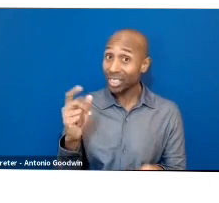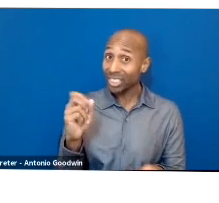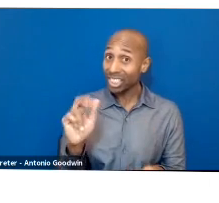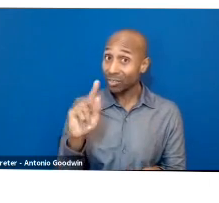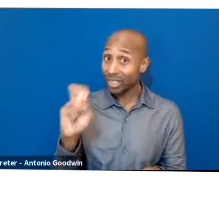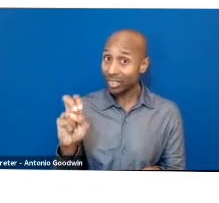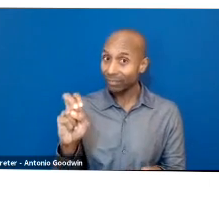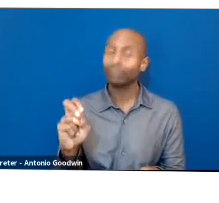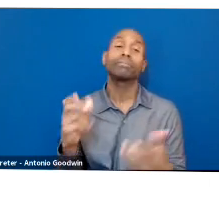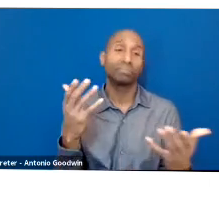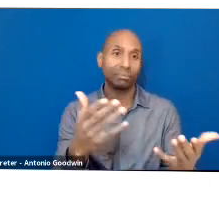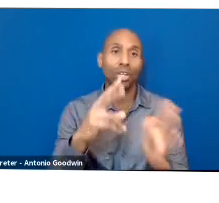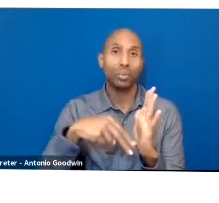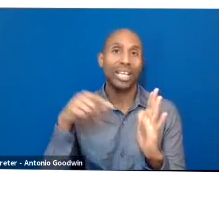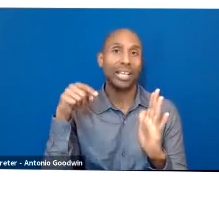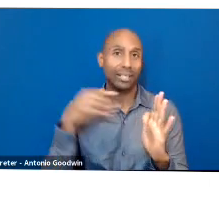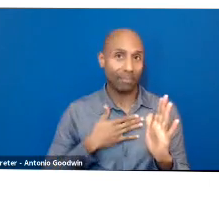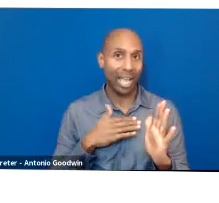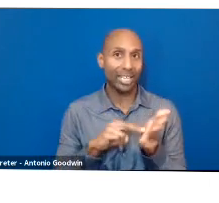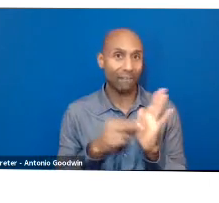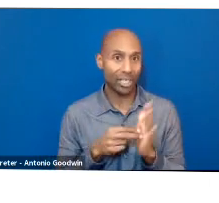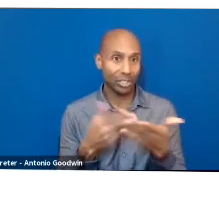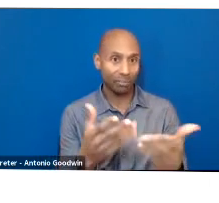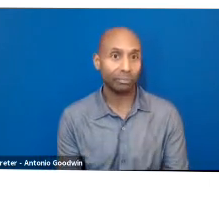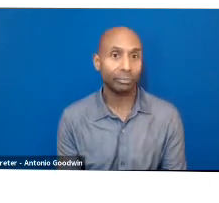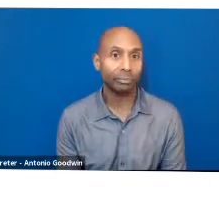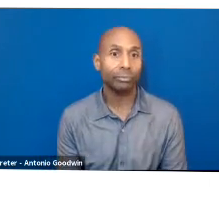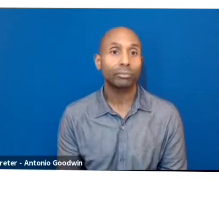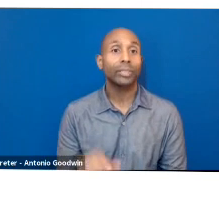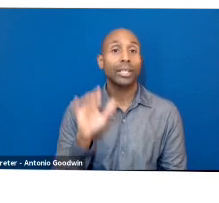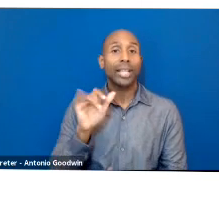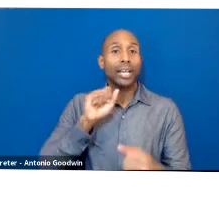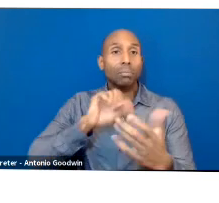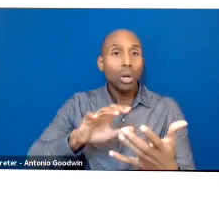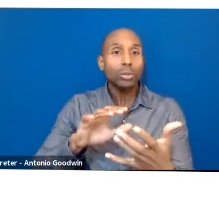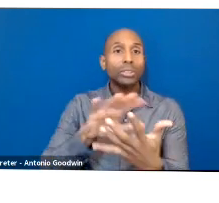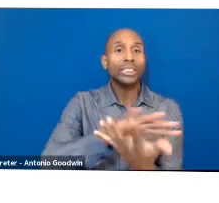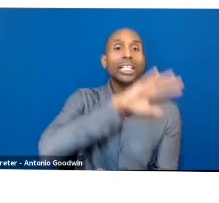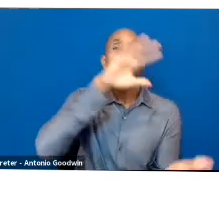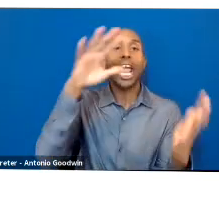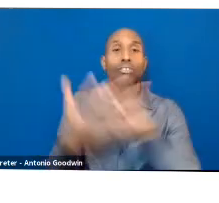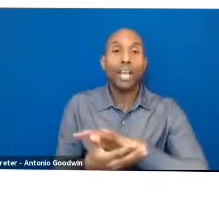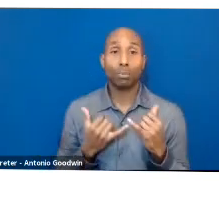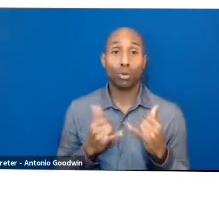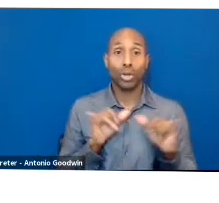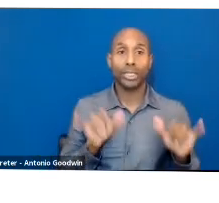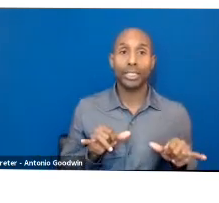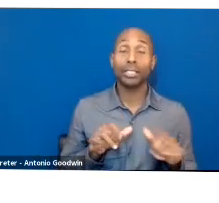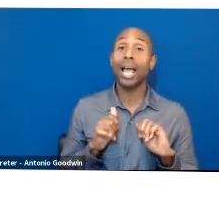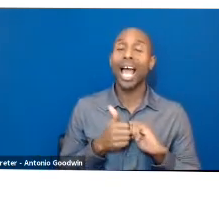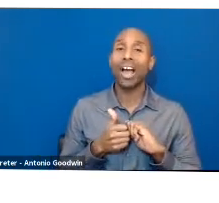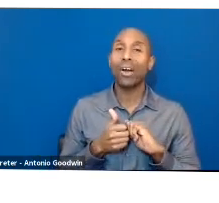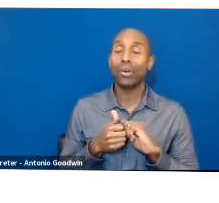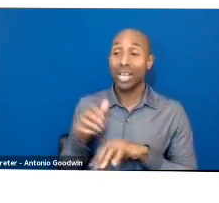that transforms current systems by centering Indigenous geographically specific practices that